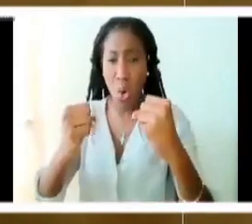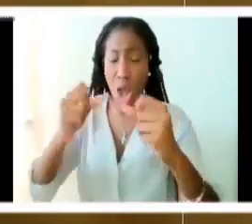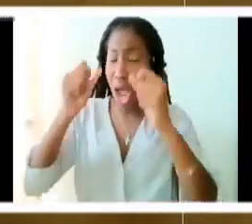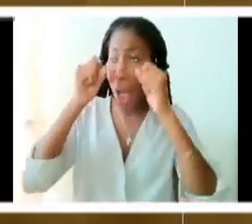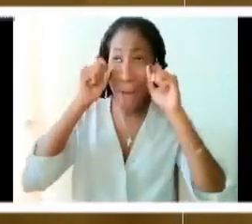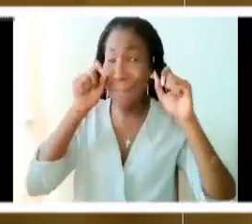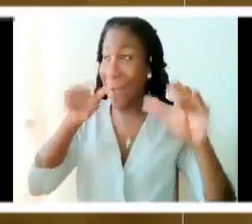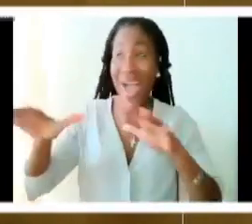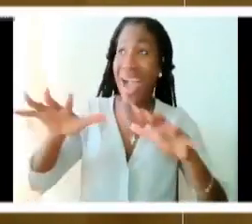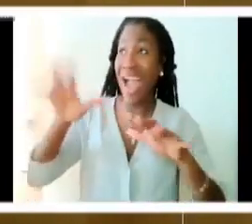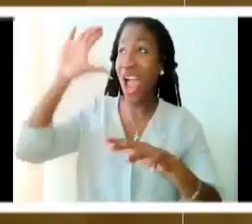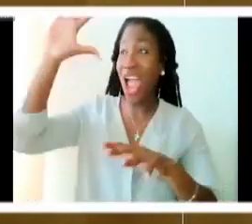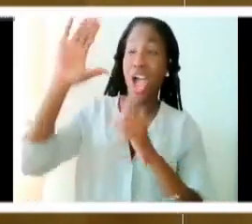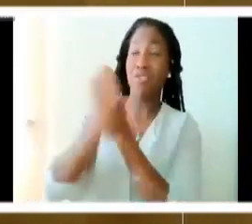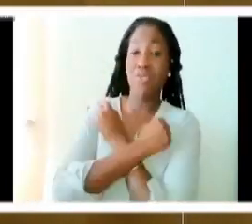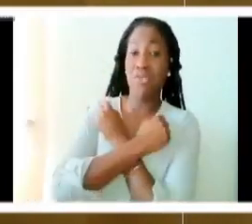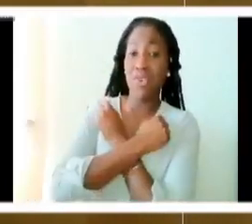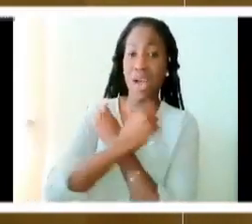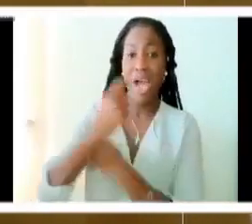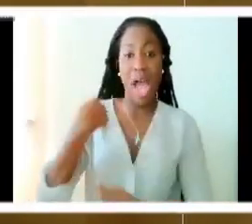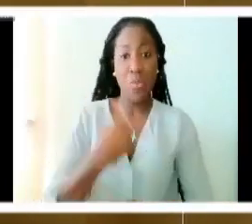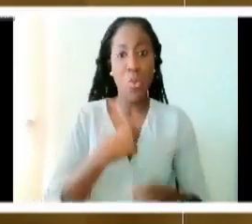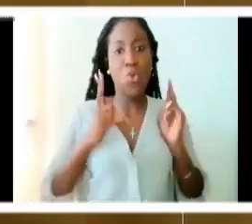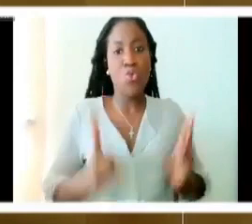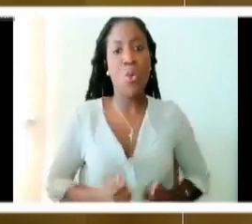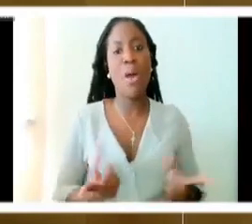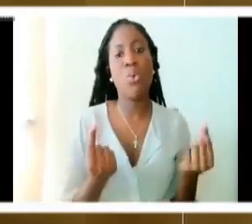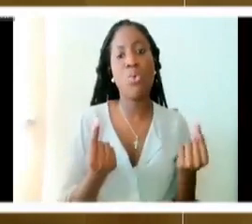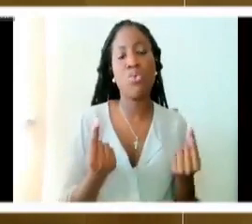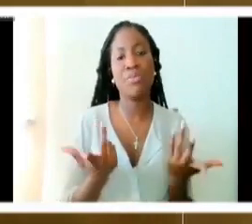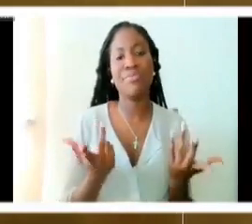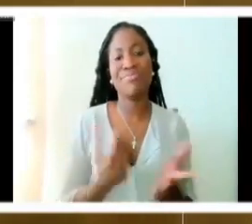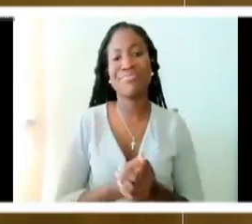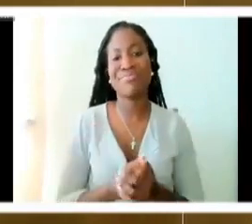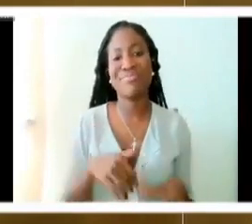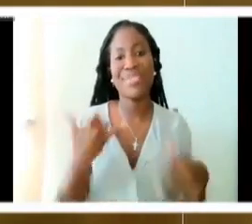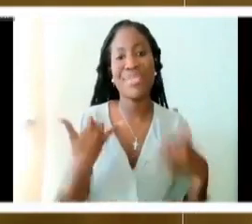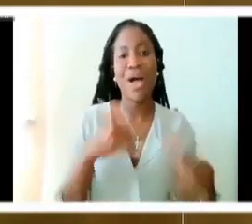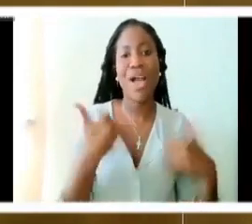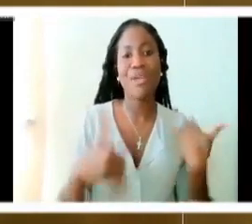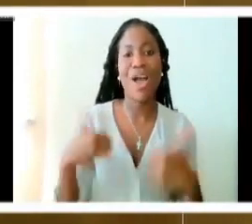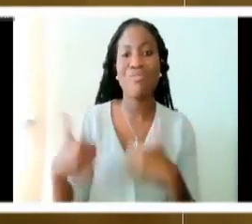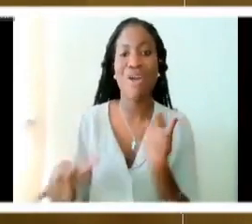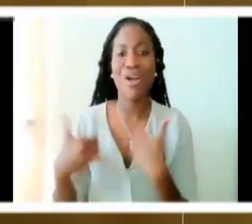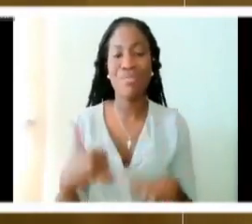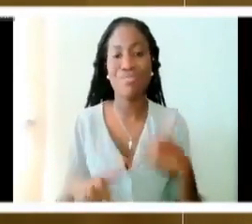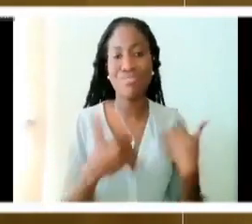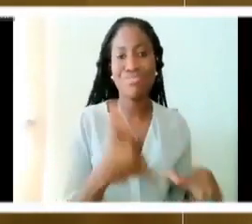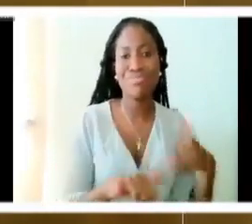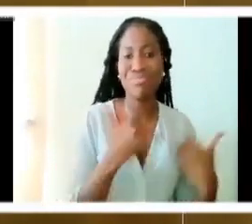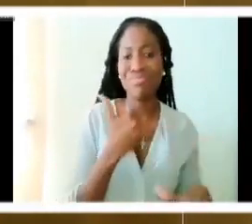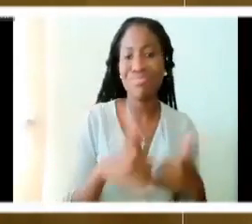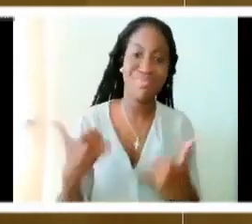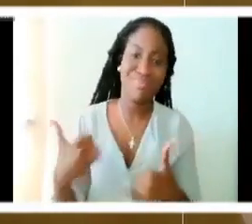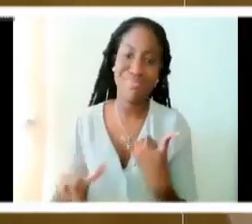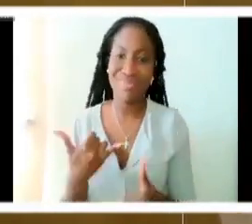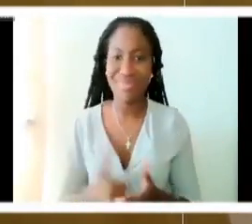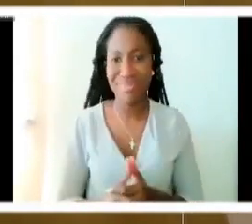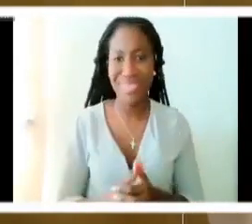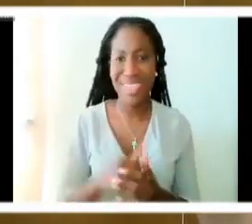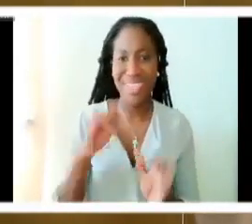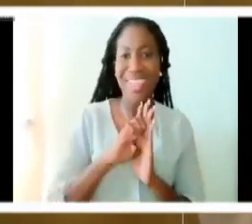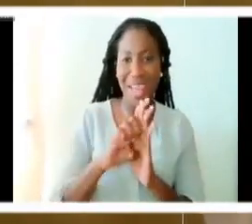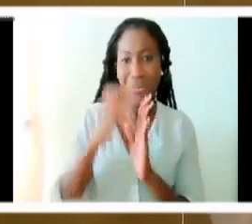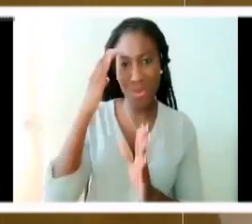And what we do is we play this game of hard to get. You know when you meet somebody and